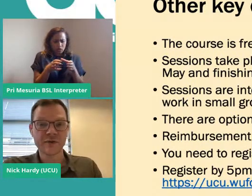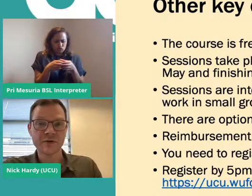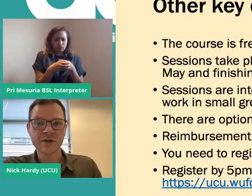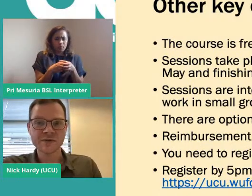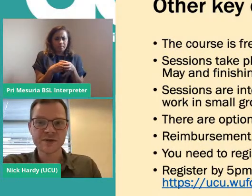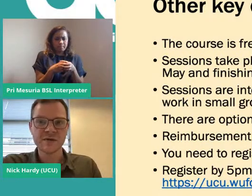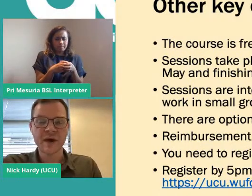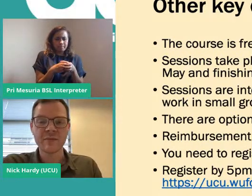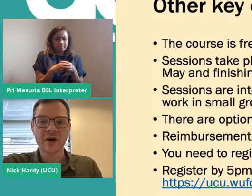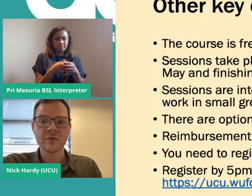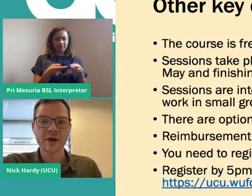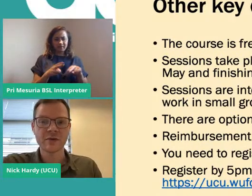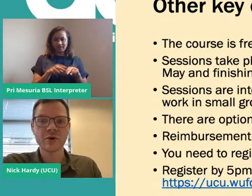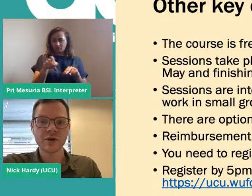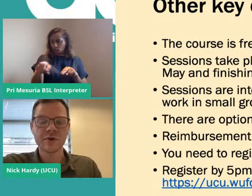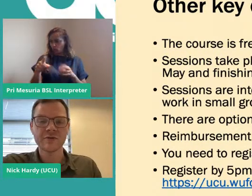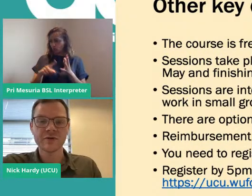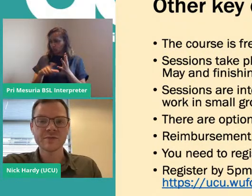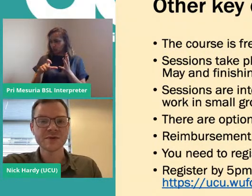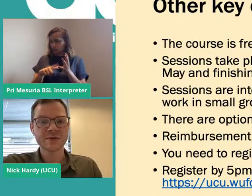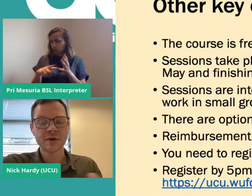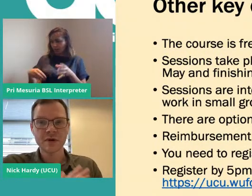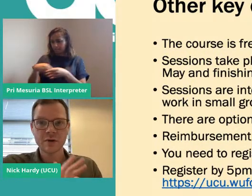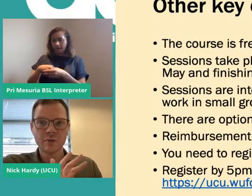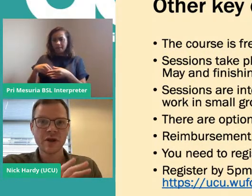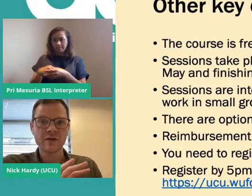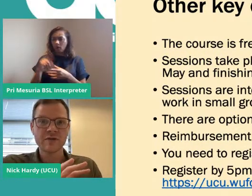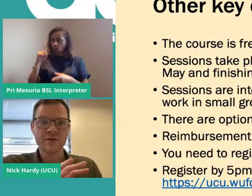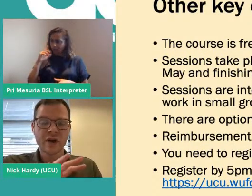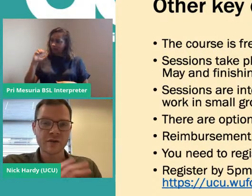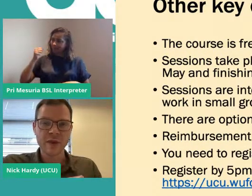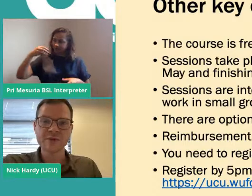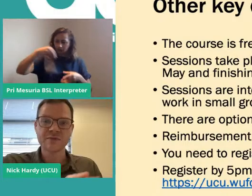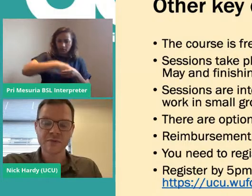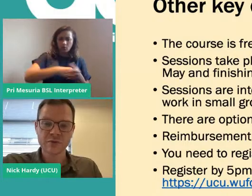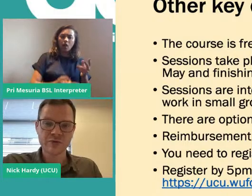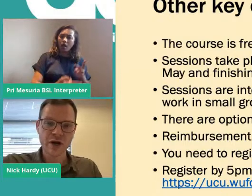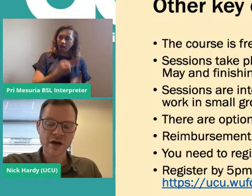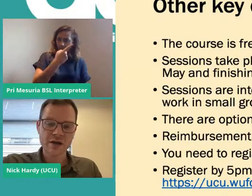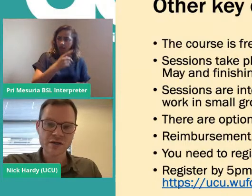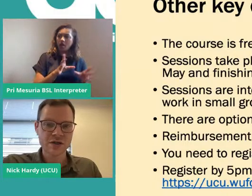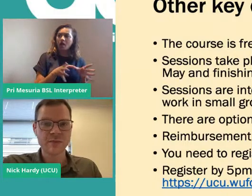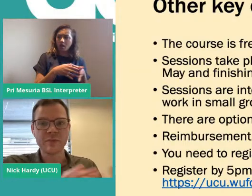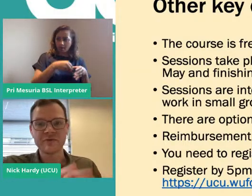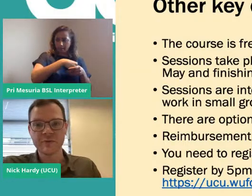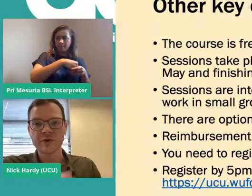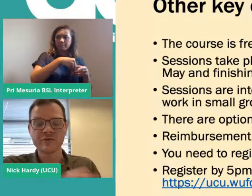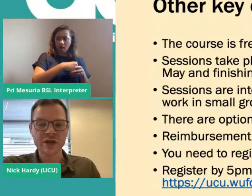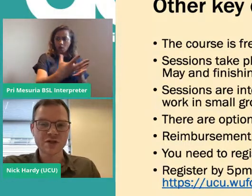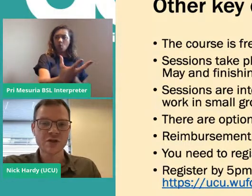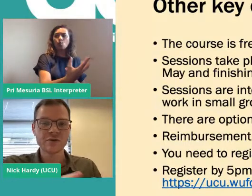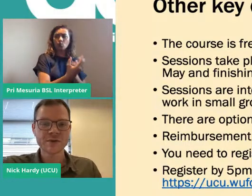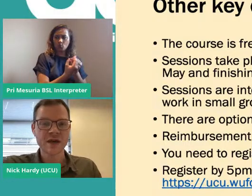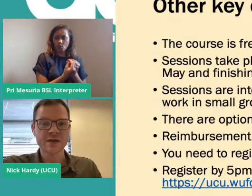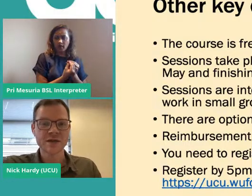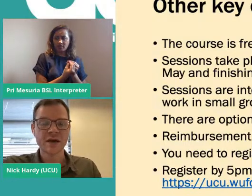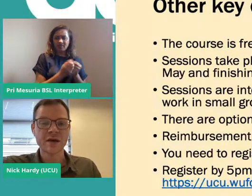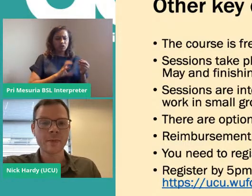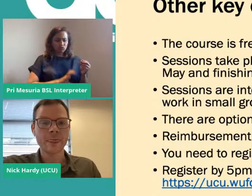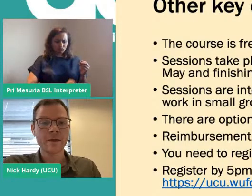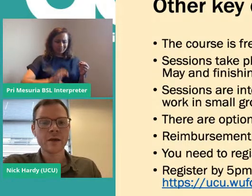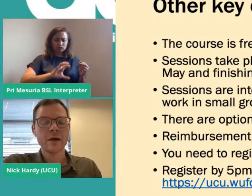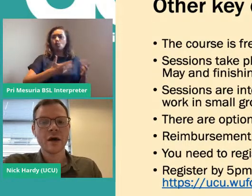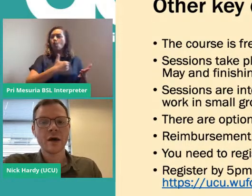And I know if you're a UCU member, we're going to put you in groups with other members from your branch and maybe from your region or